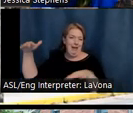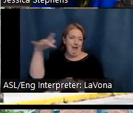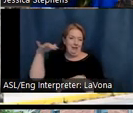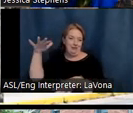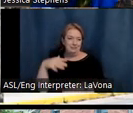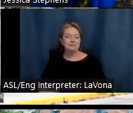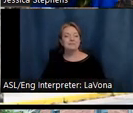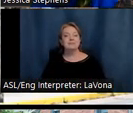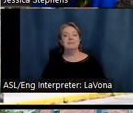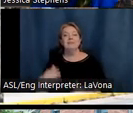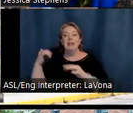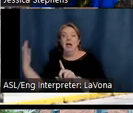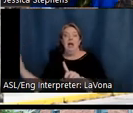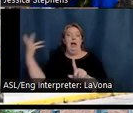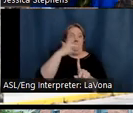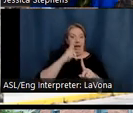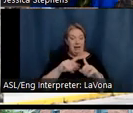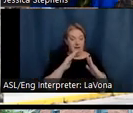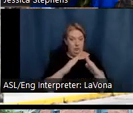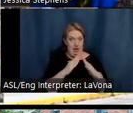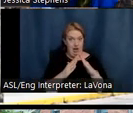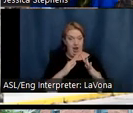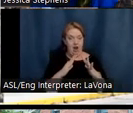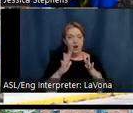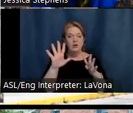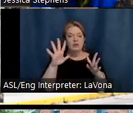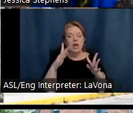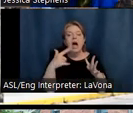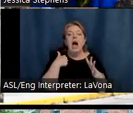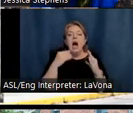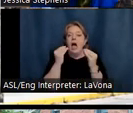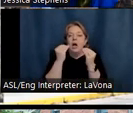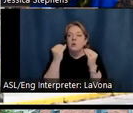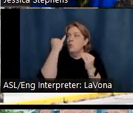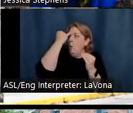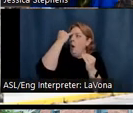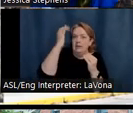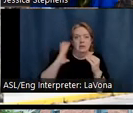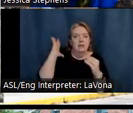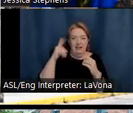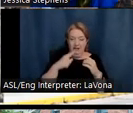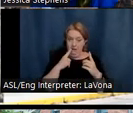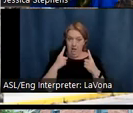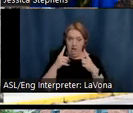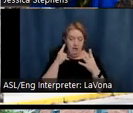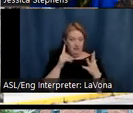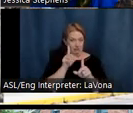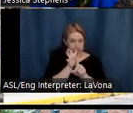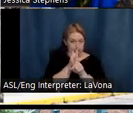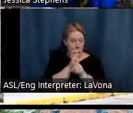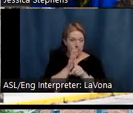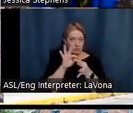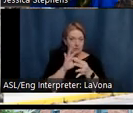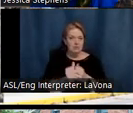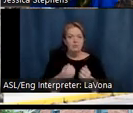just sort of crazy thriving, like I was completely unaware, abundant food scene. There is so much to choose from.